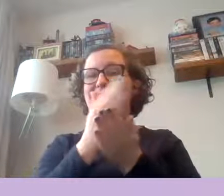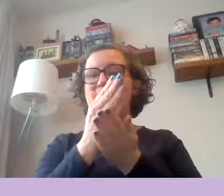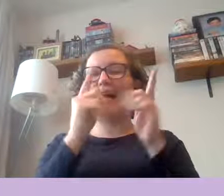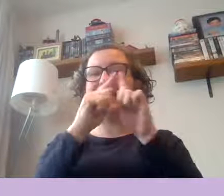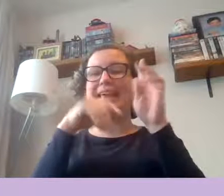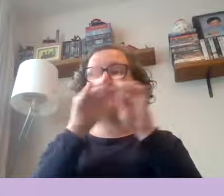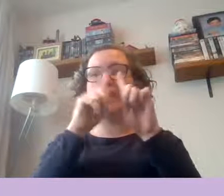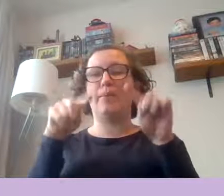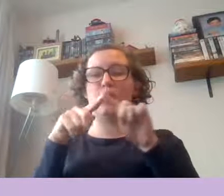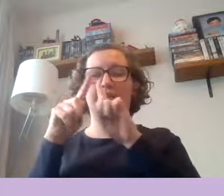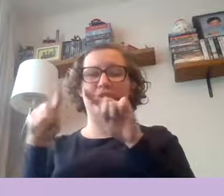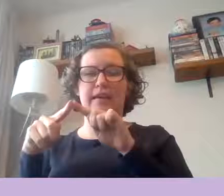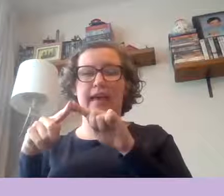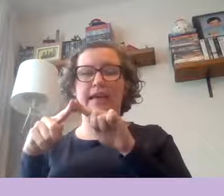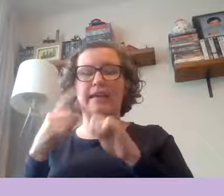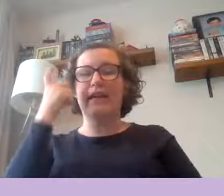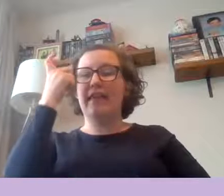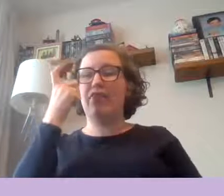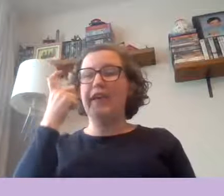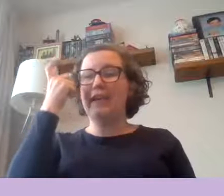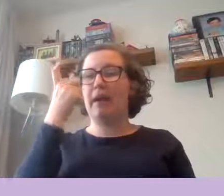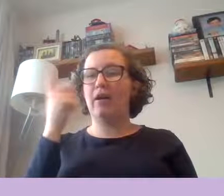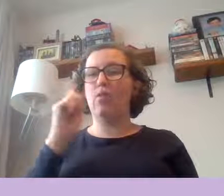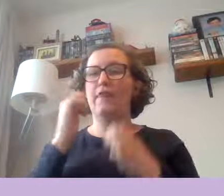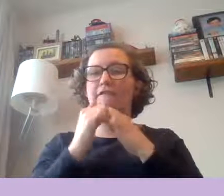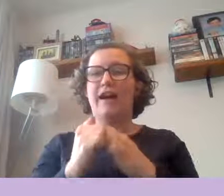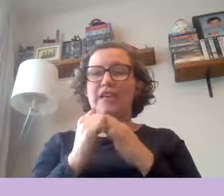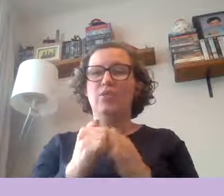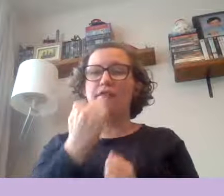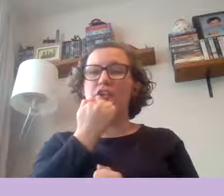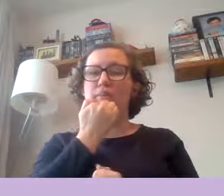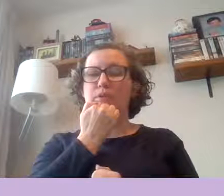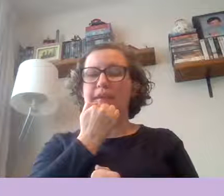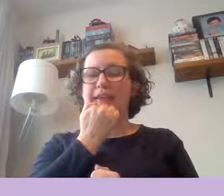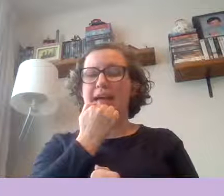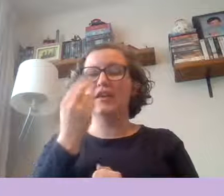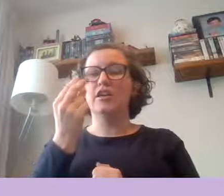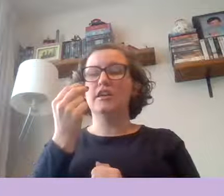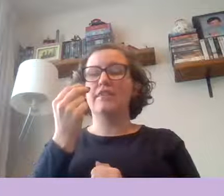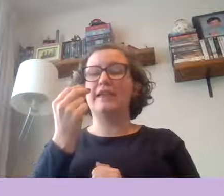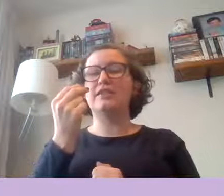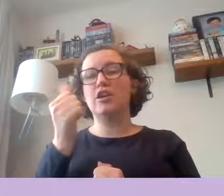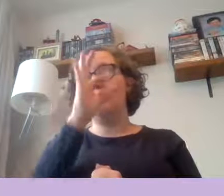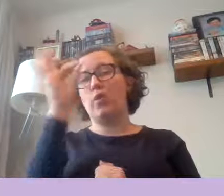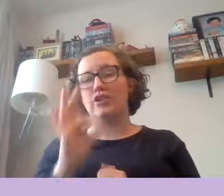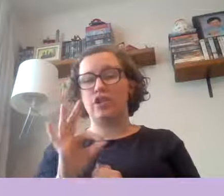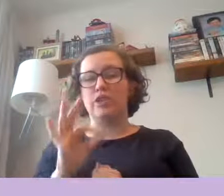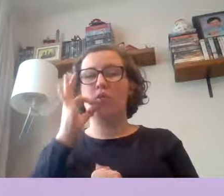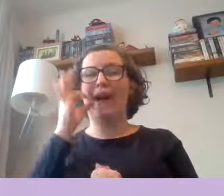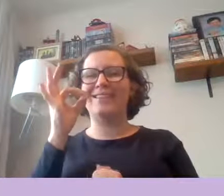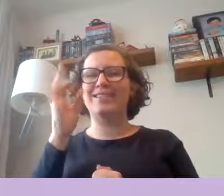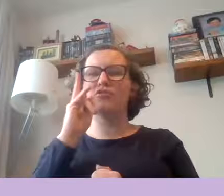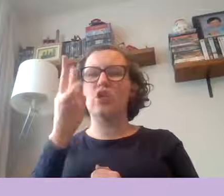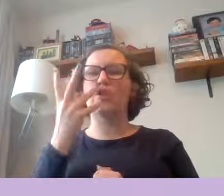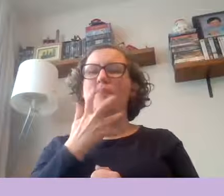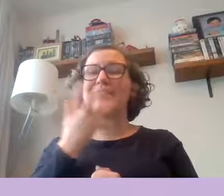clear and in the boxes okay think about what the value of the number is okay then some questions